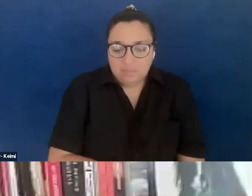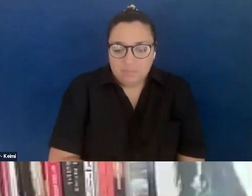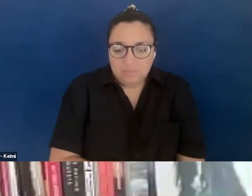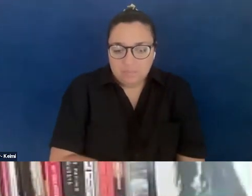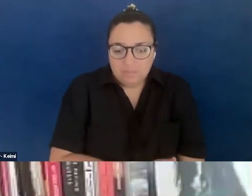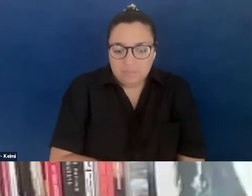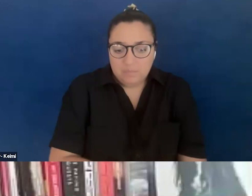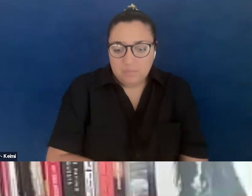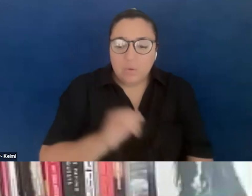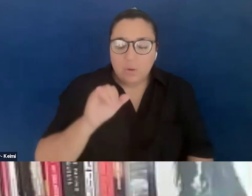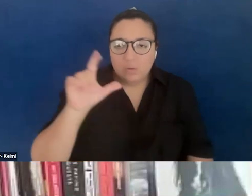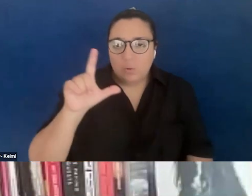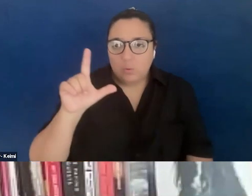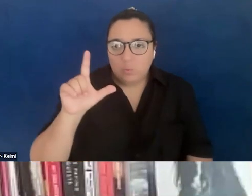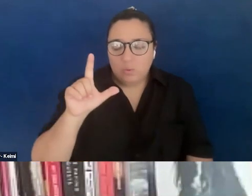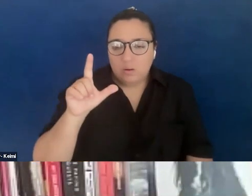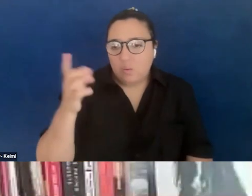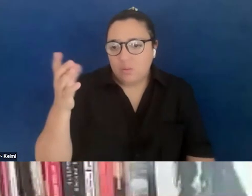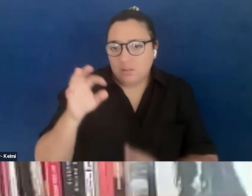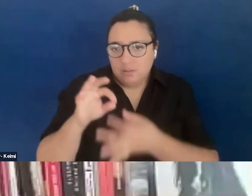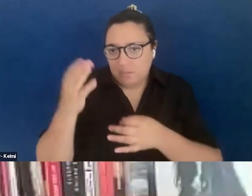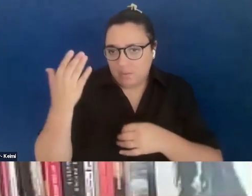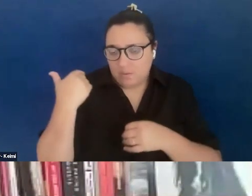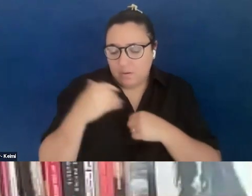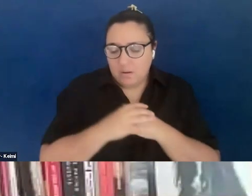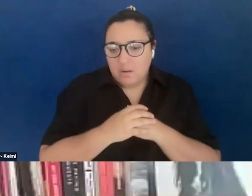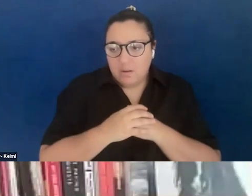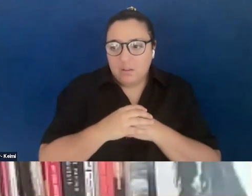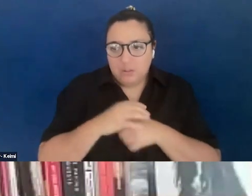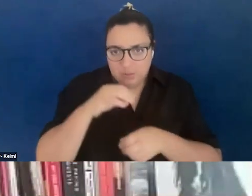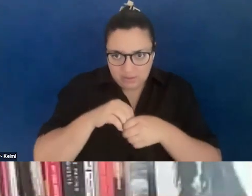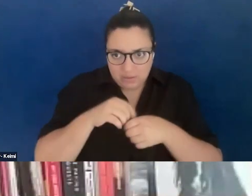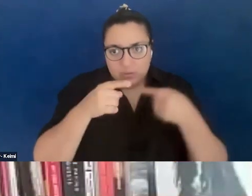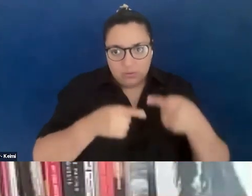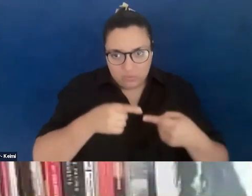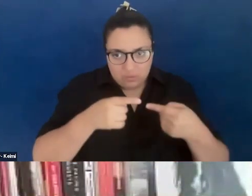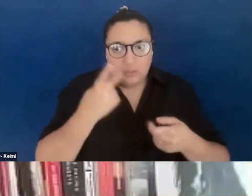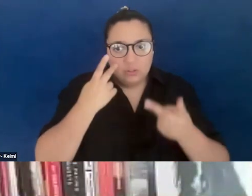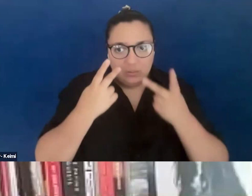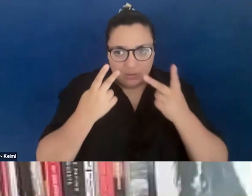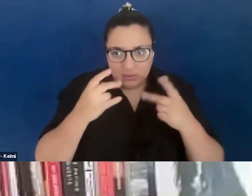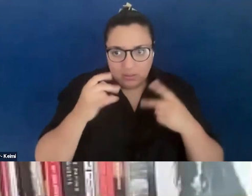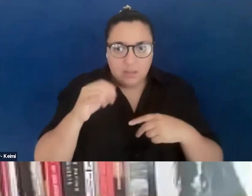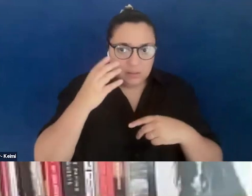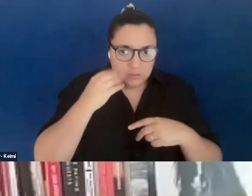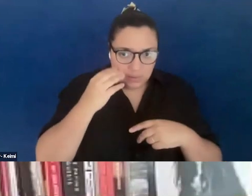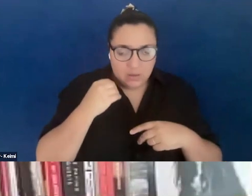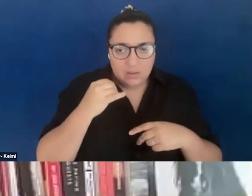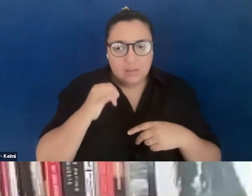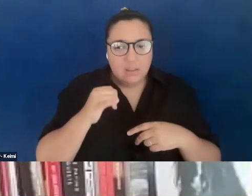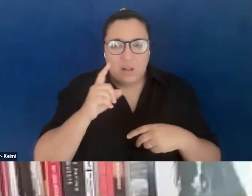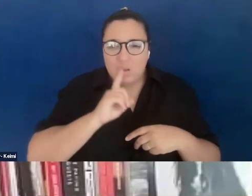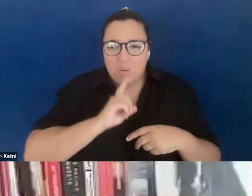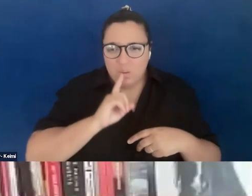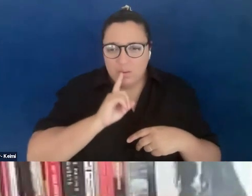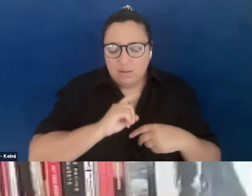Lubna, like, who's, like, you know, in this struggle, and seeing this particular kind of devastation, experiencing this loneliness, I have a particular